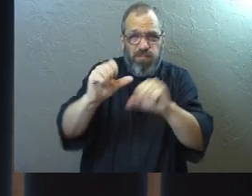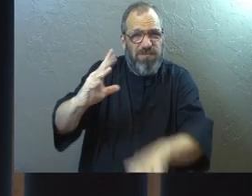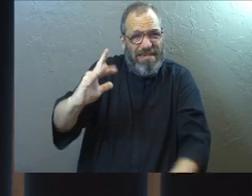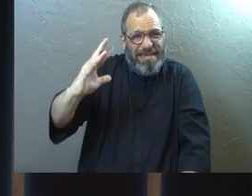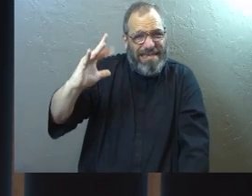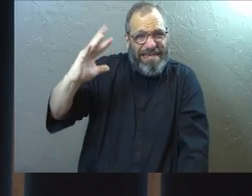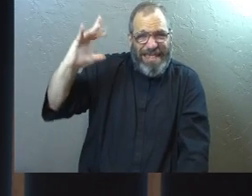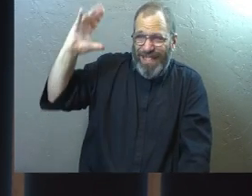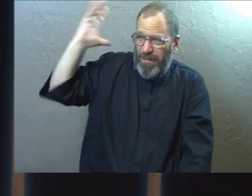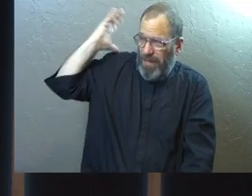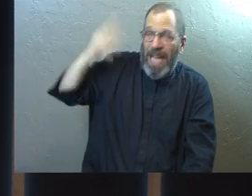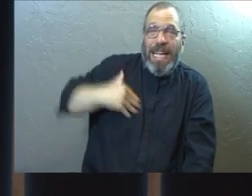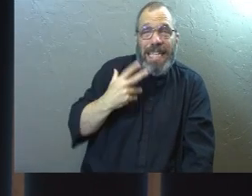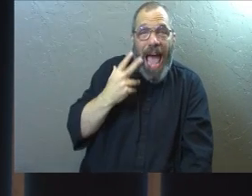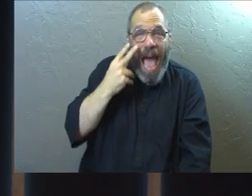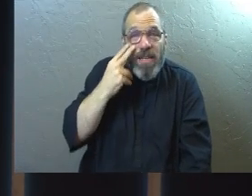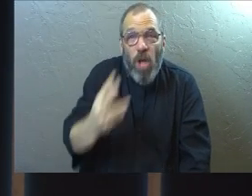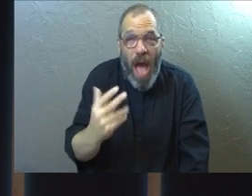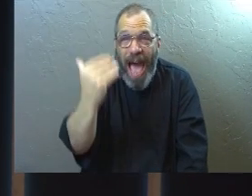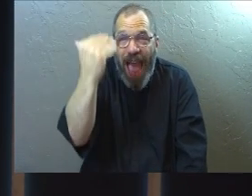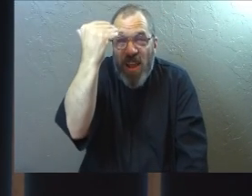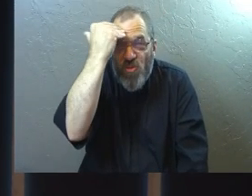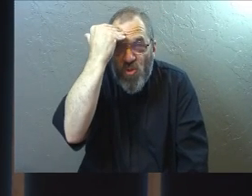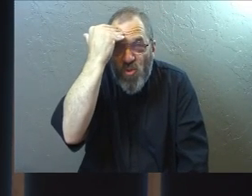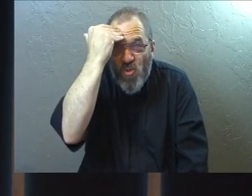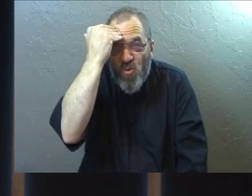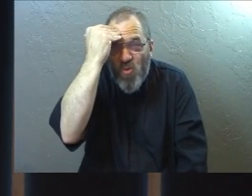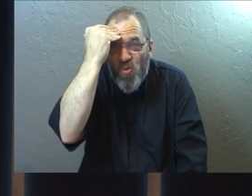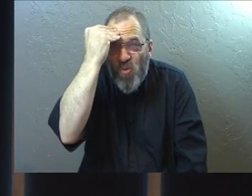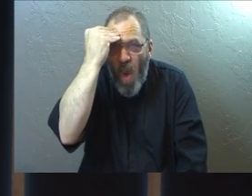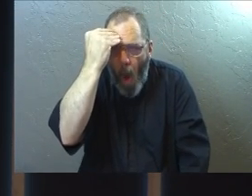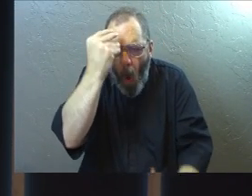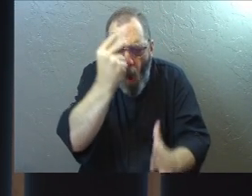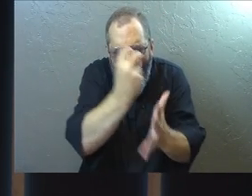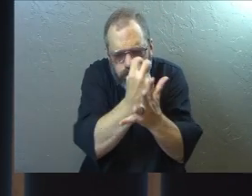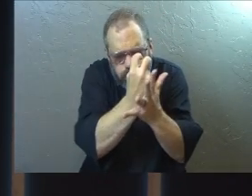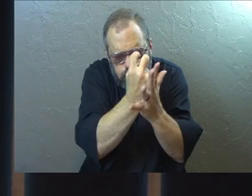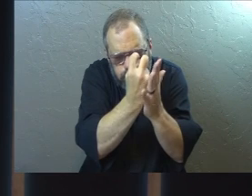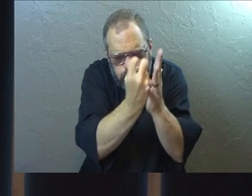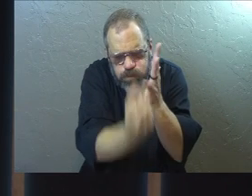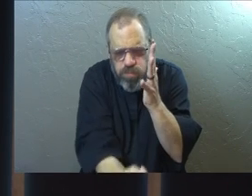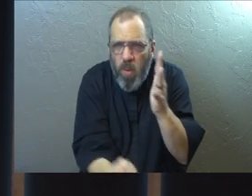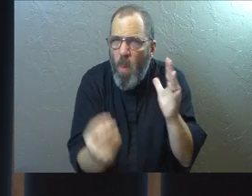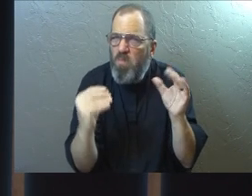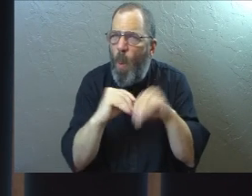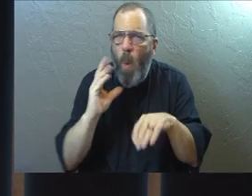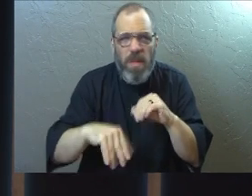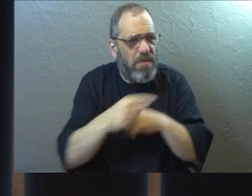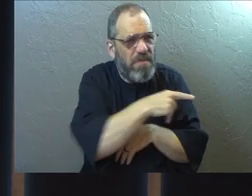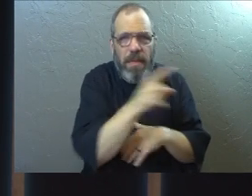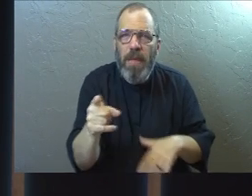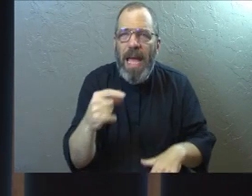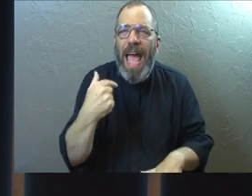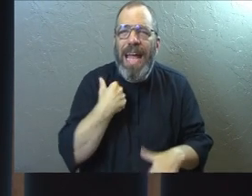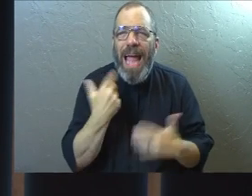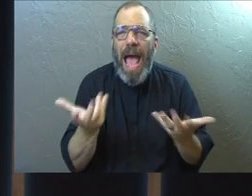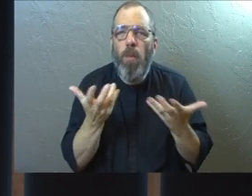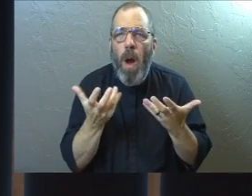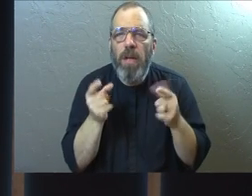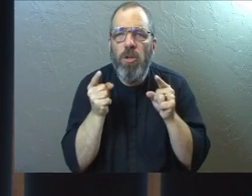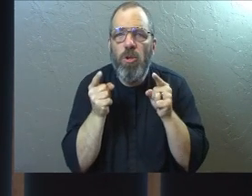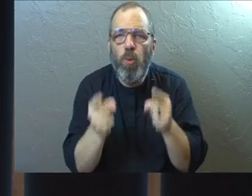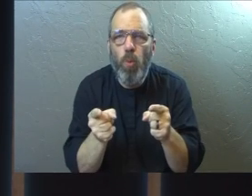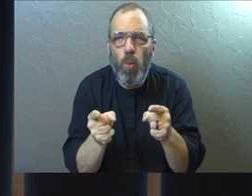way back there. Because I saw you. I knew you more deeply than anyone else has ever known you before. And I wanted